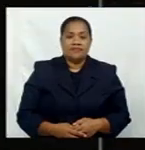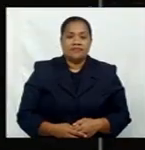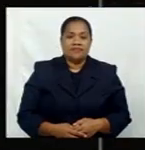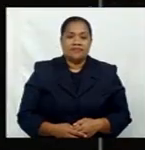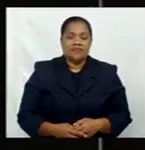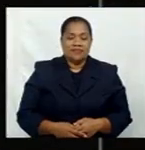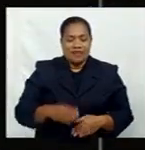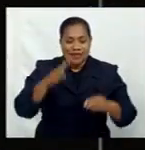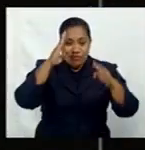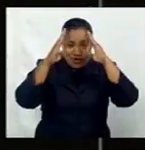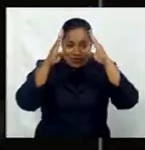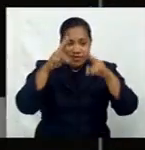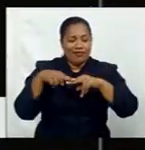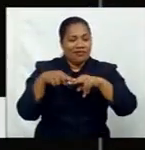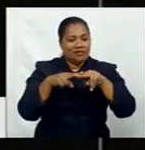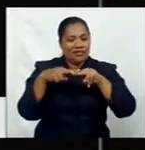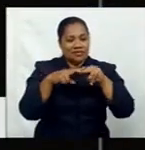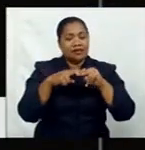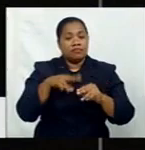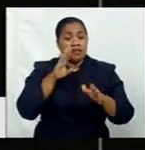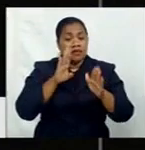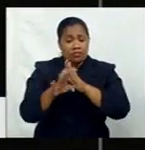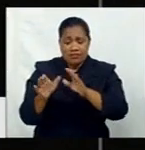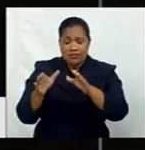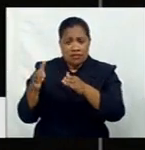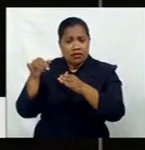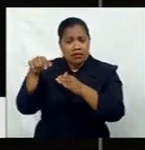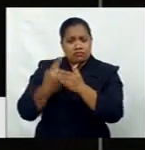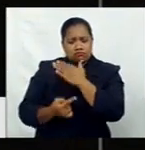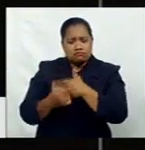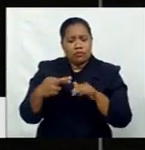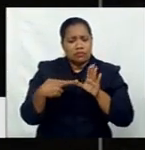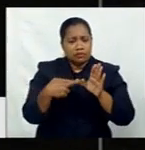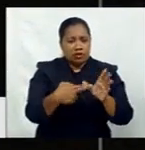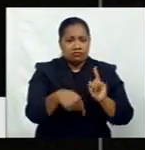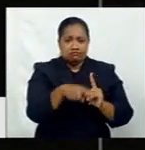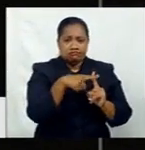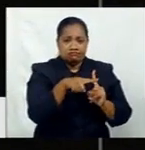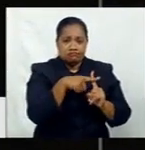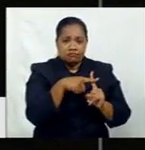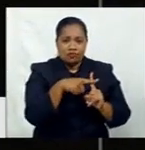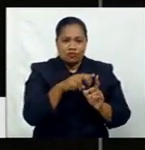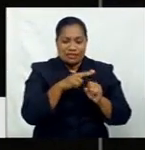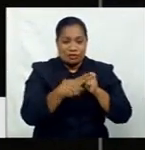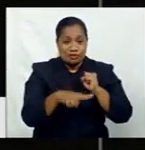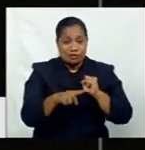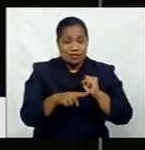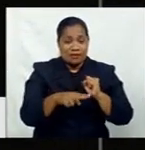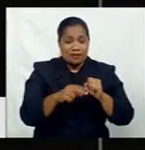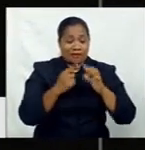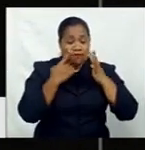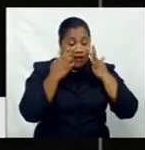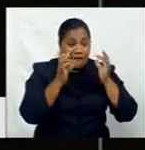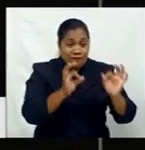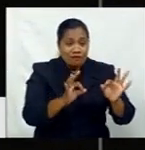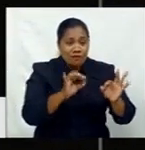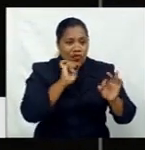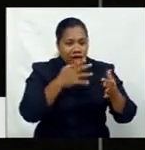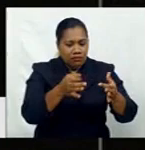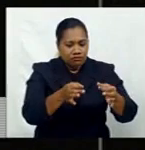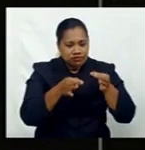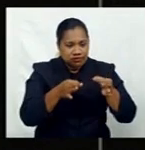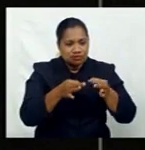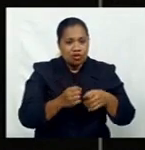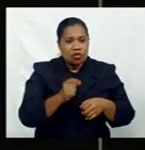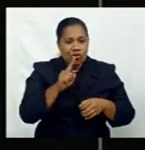Kulawinaka, Fiji. The private sector has responded positively to news that the curfew will be pushed back by an hour to 7